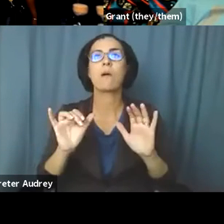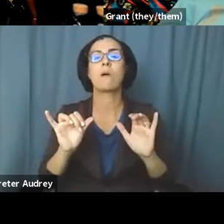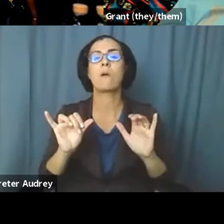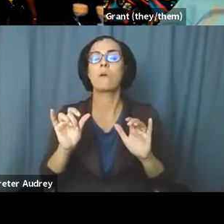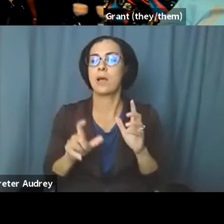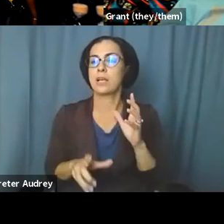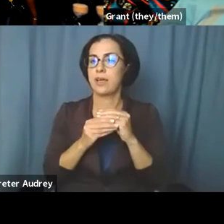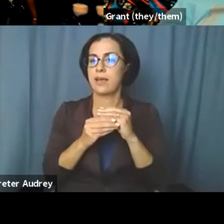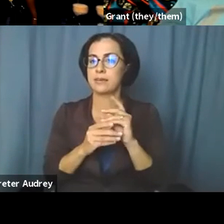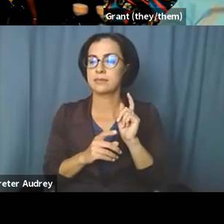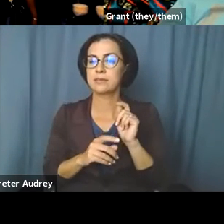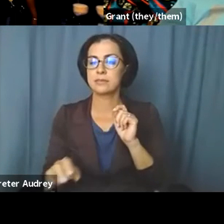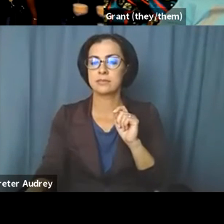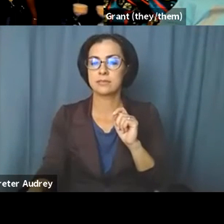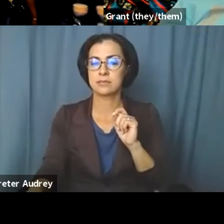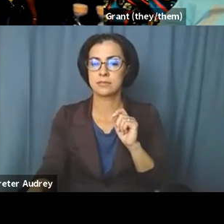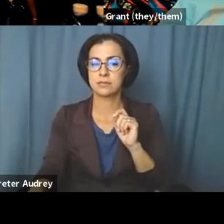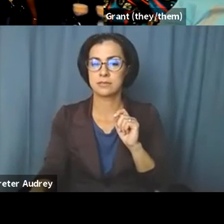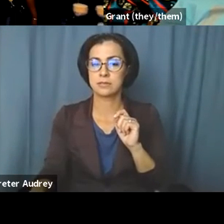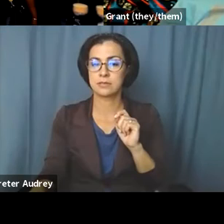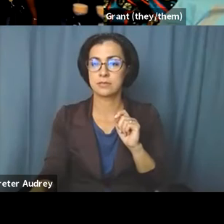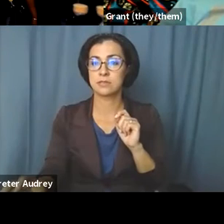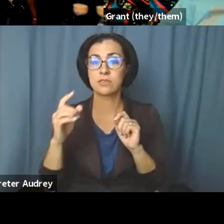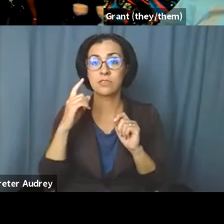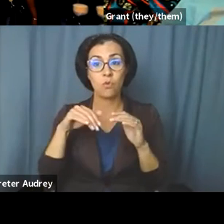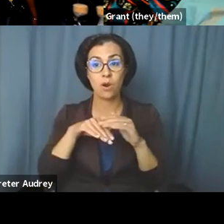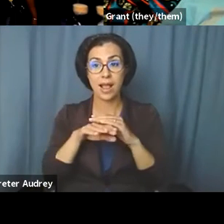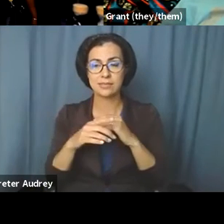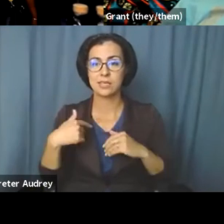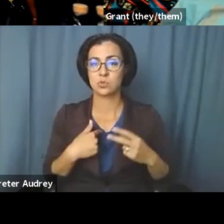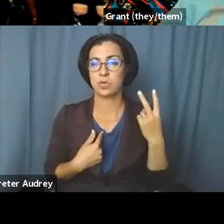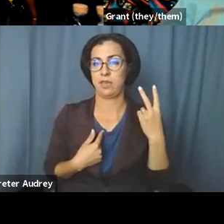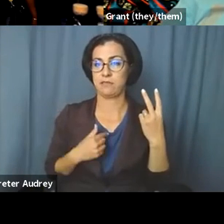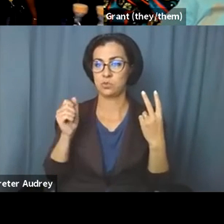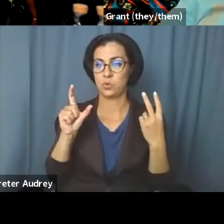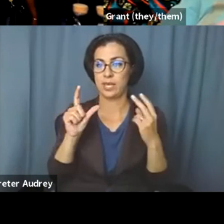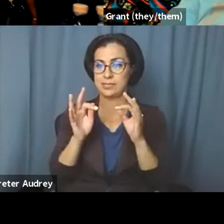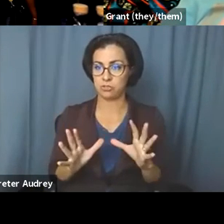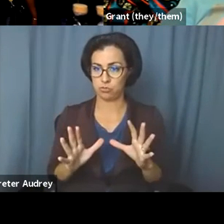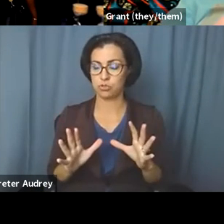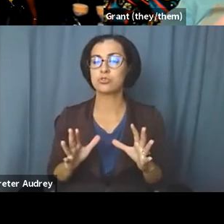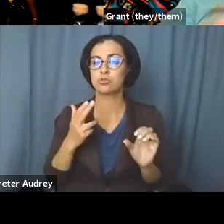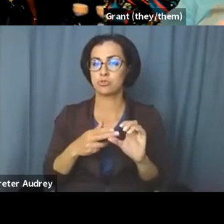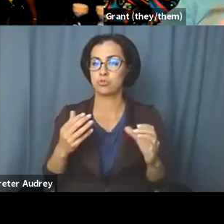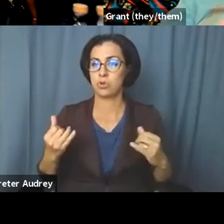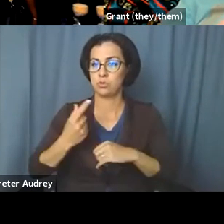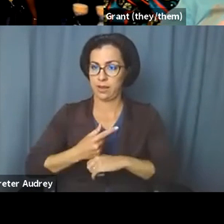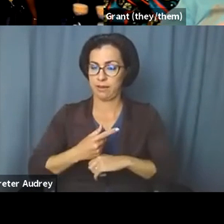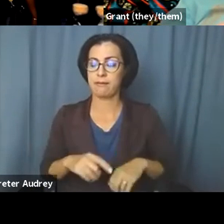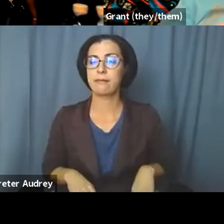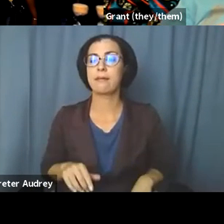also say for our access, we have two ASL interpreters, interpreters joining us today,